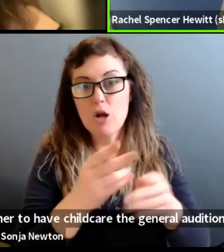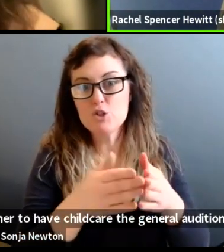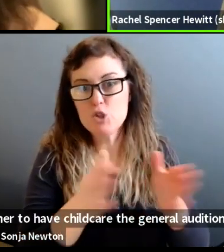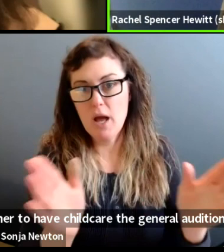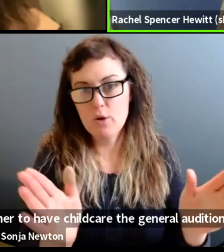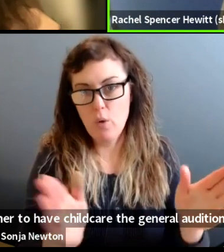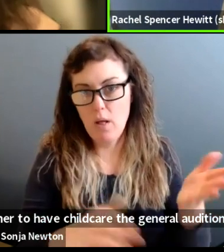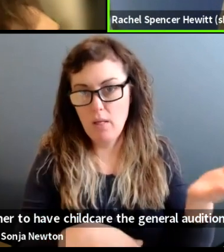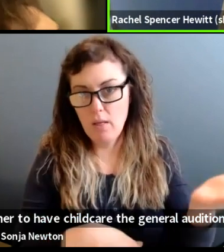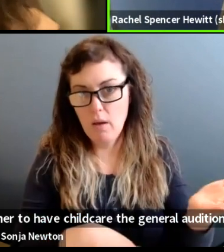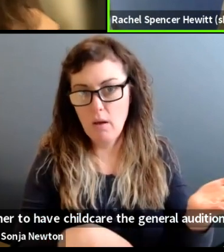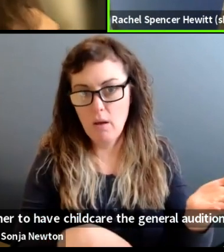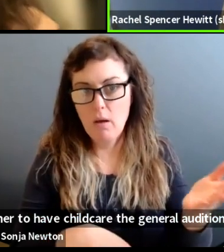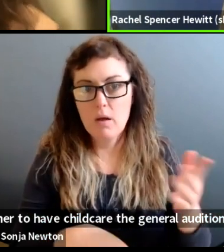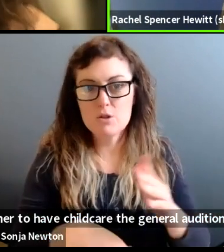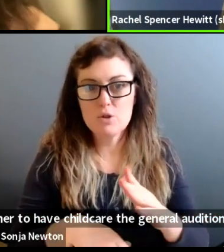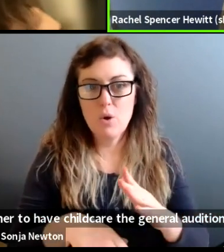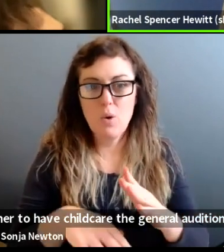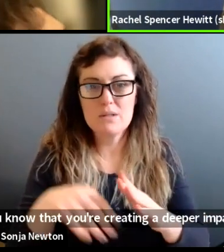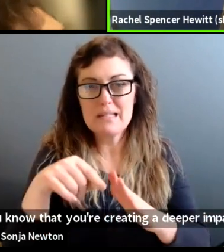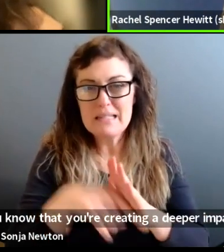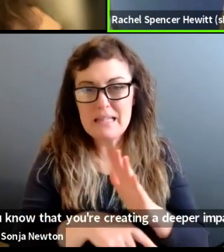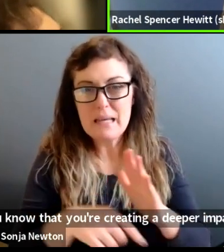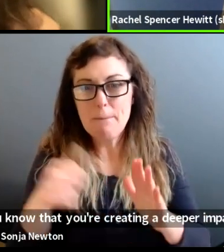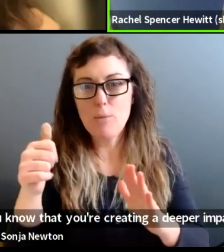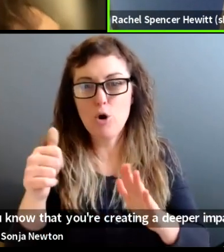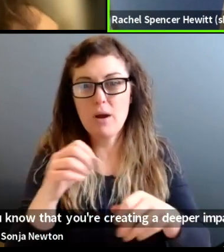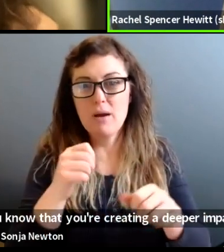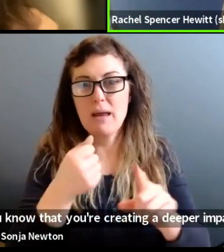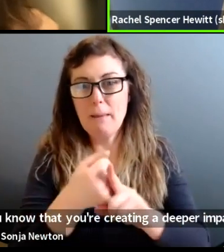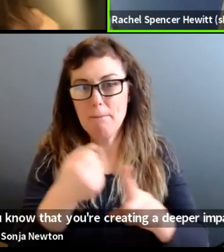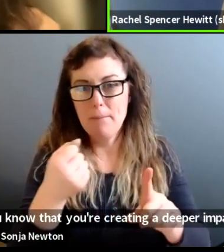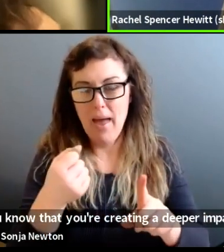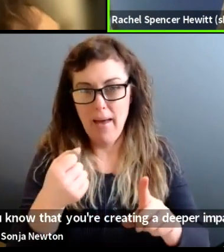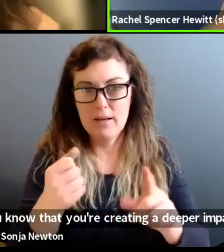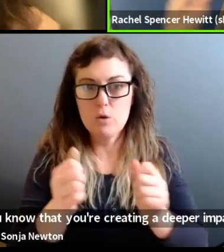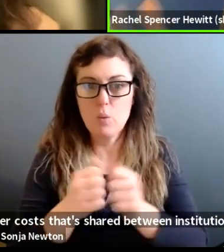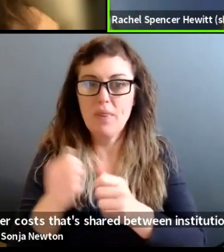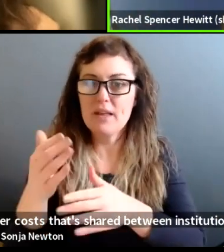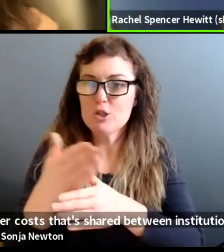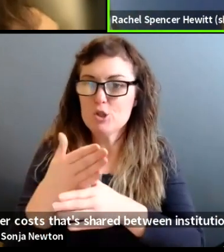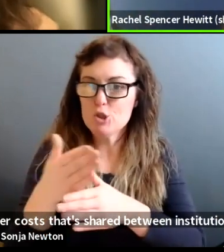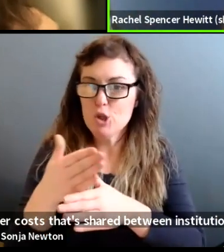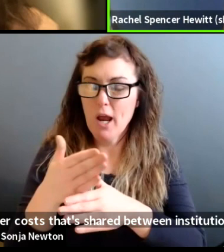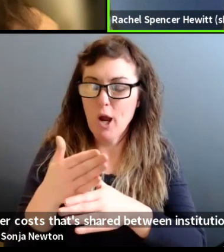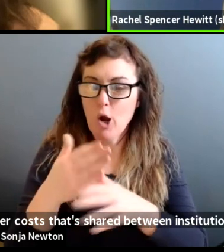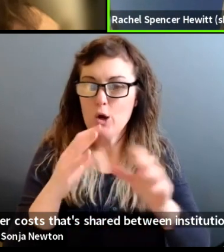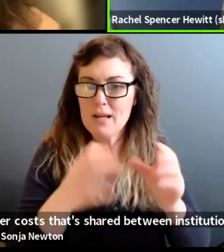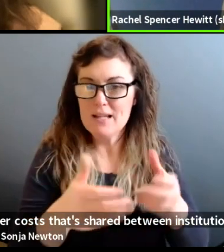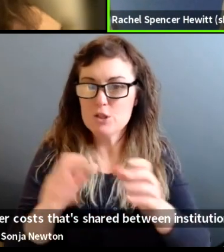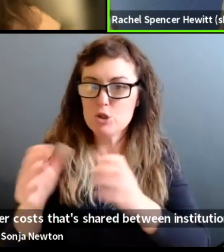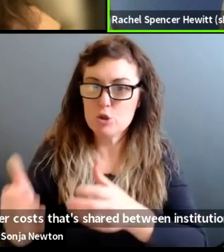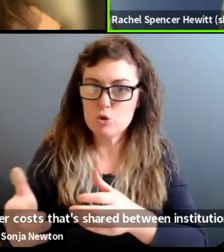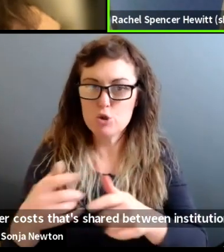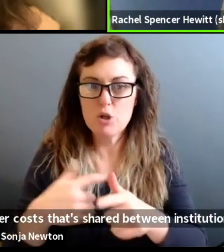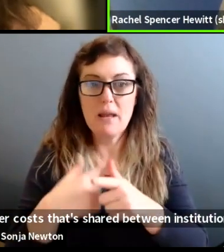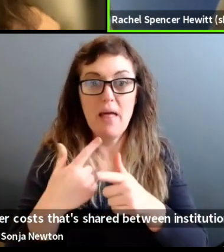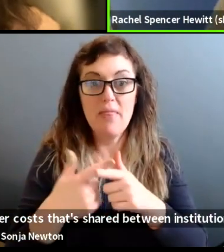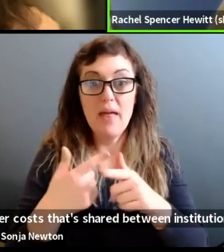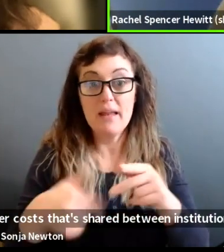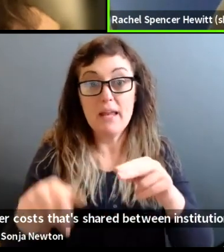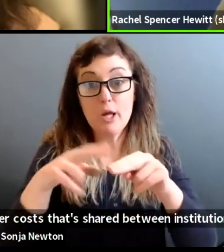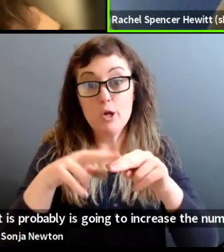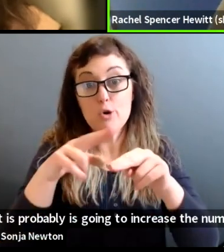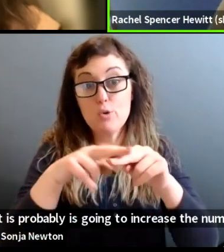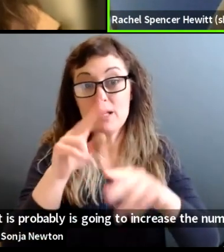you're creating a deeper impact for lower costs that's shared between institutions, but that is probably also going to increase the number of people who, who would